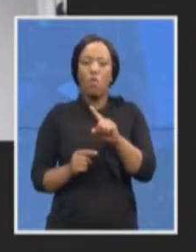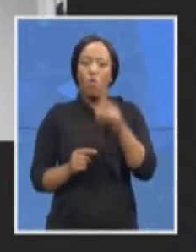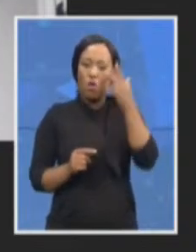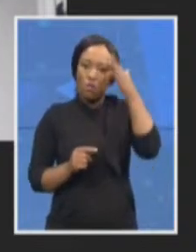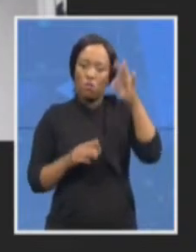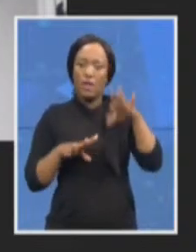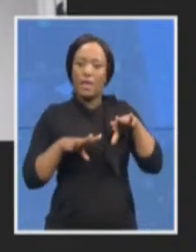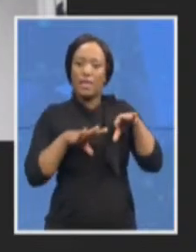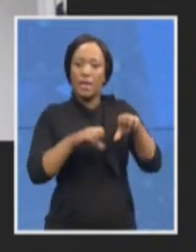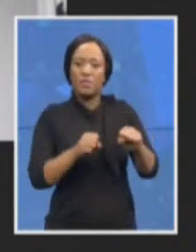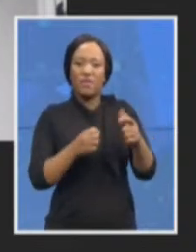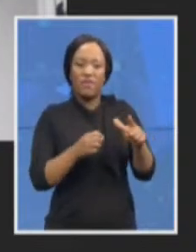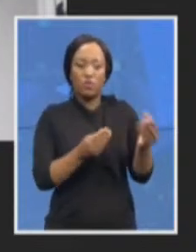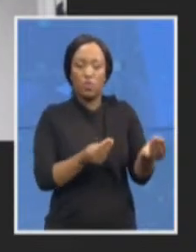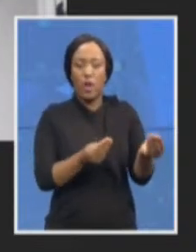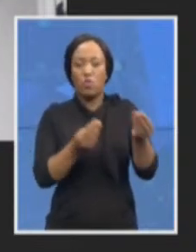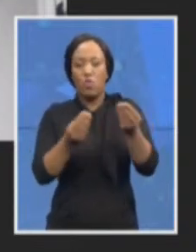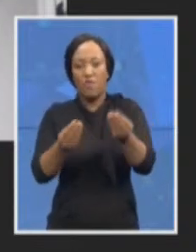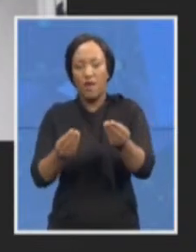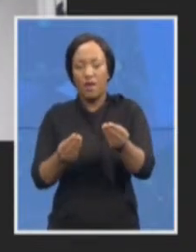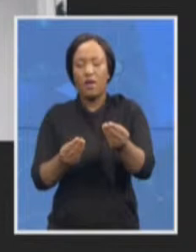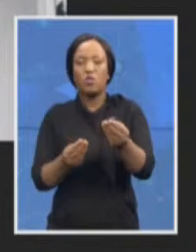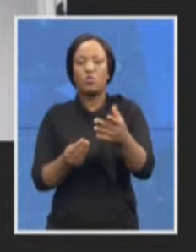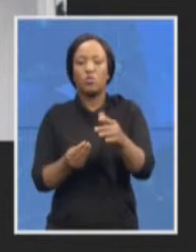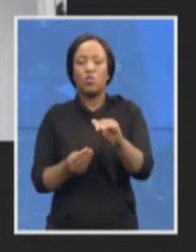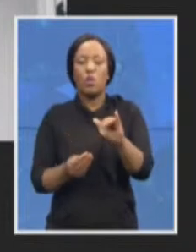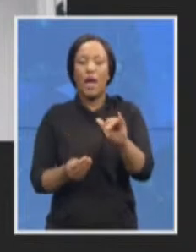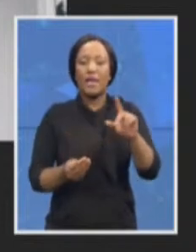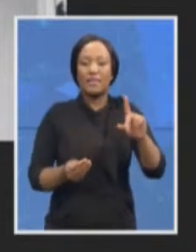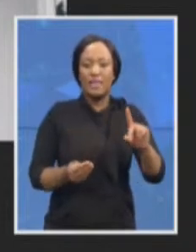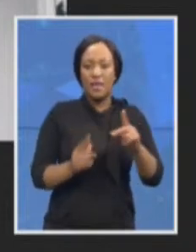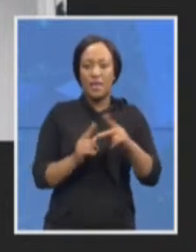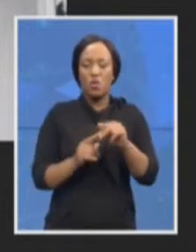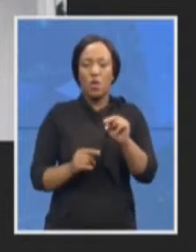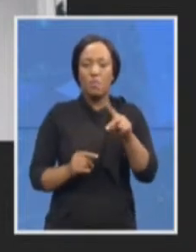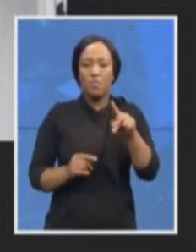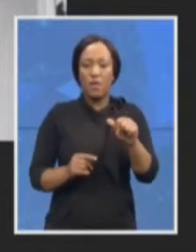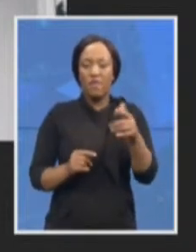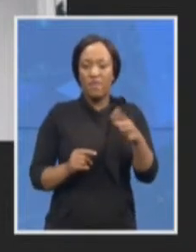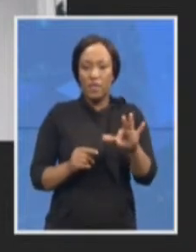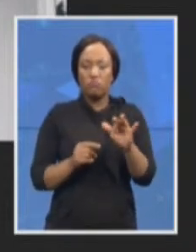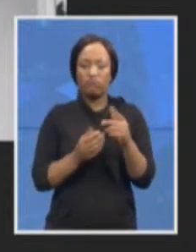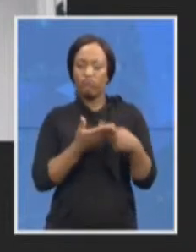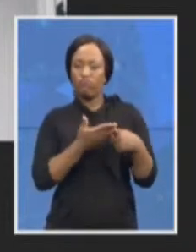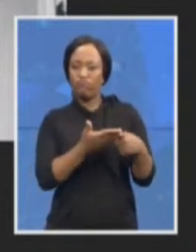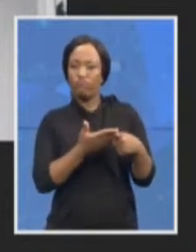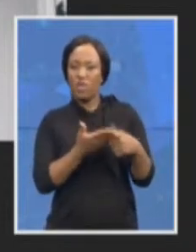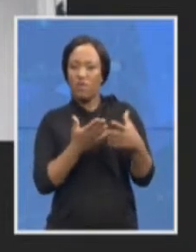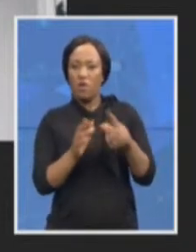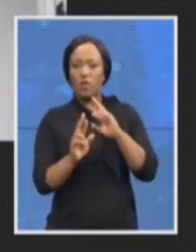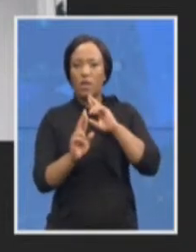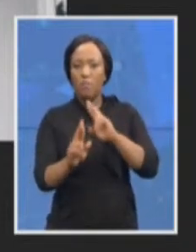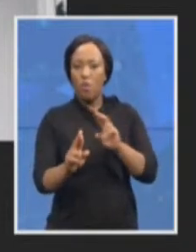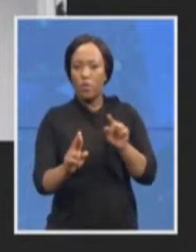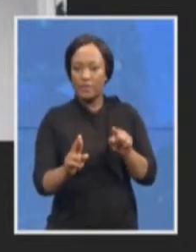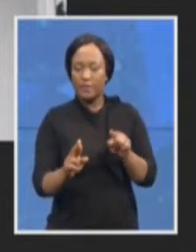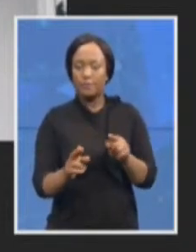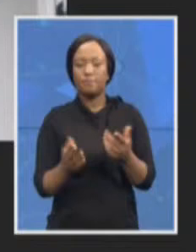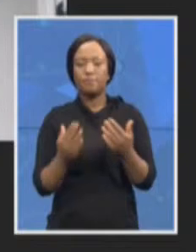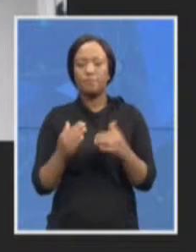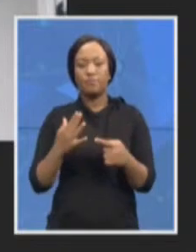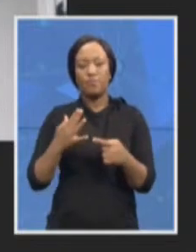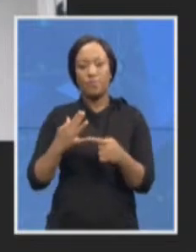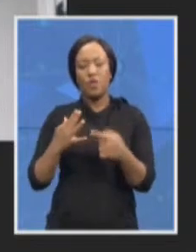and have there been engagements on the anticipated report then you've spoken about an unrestrained 500